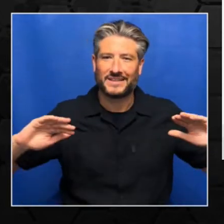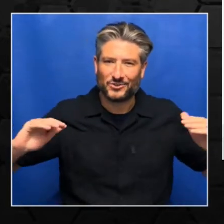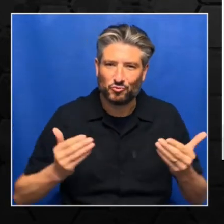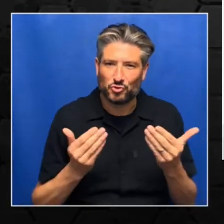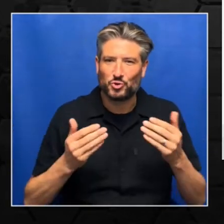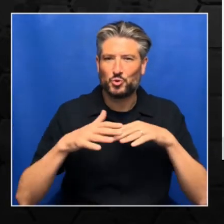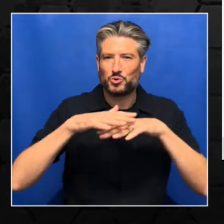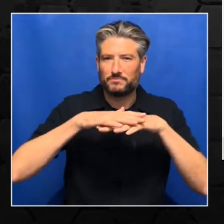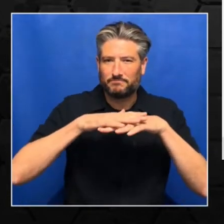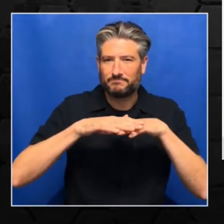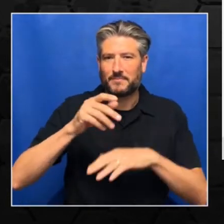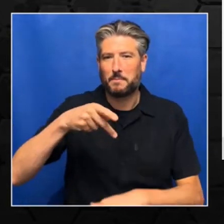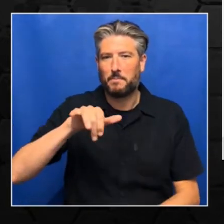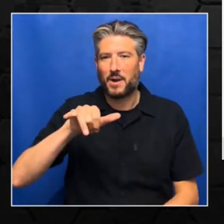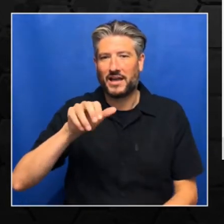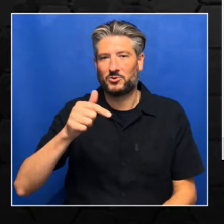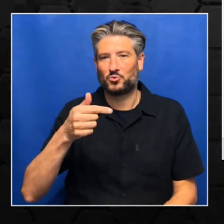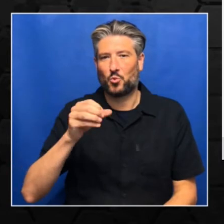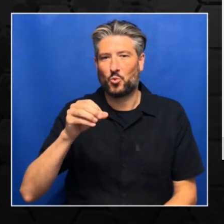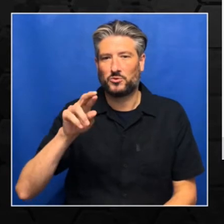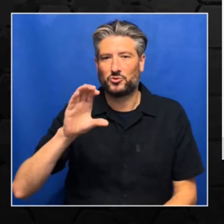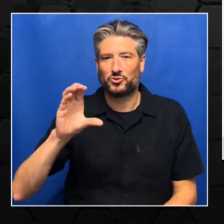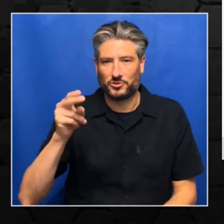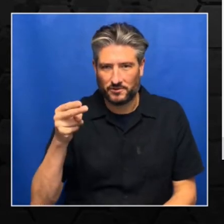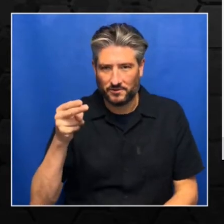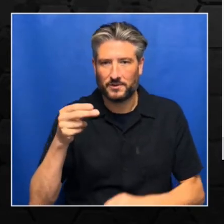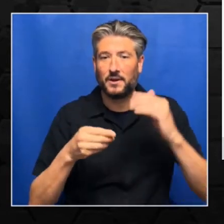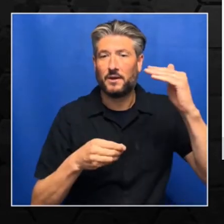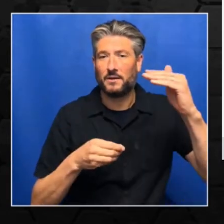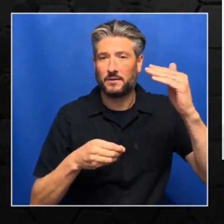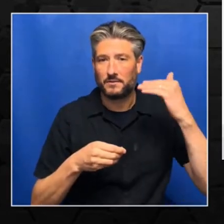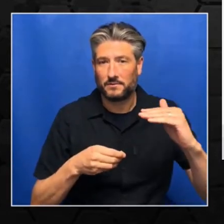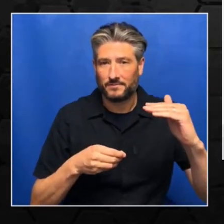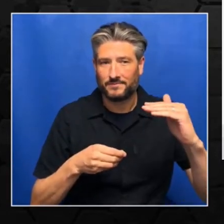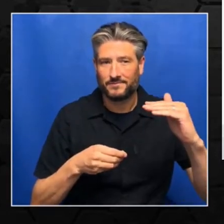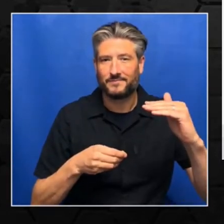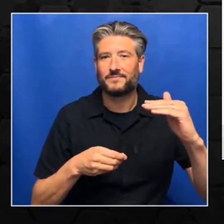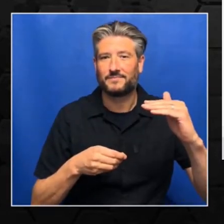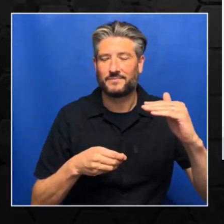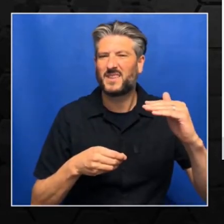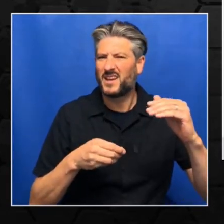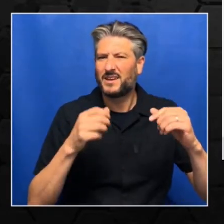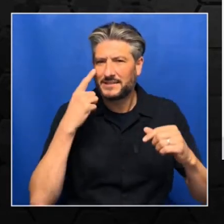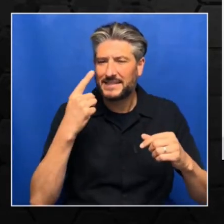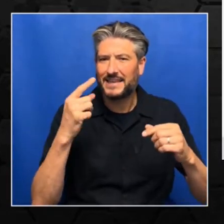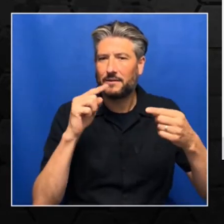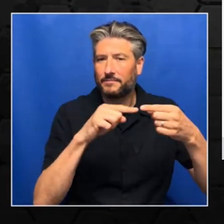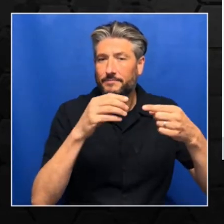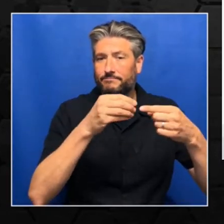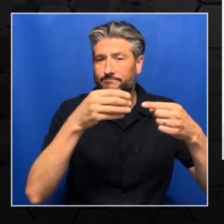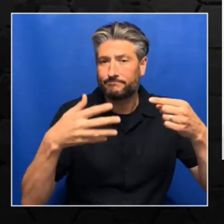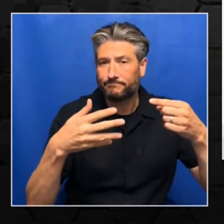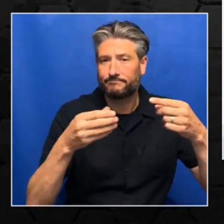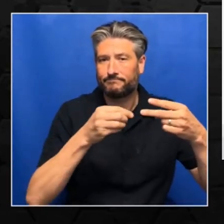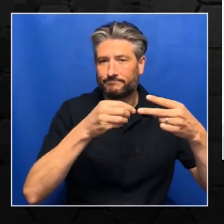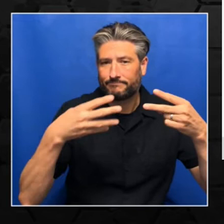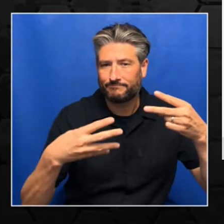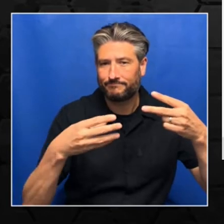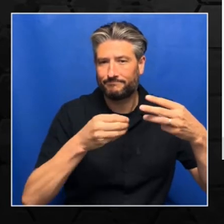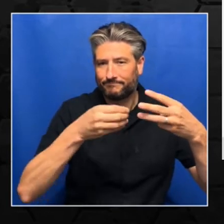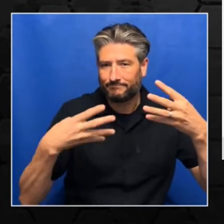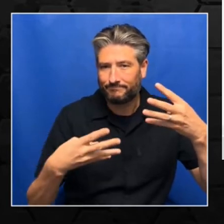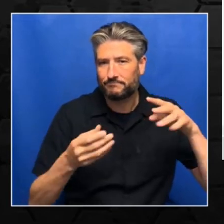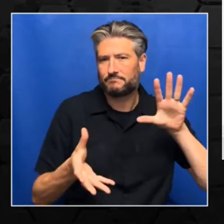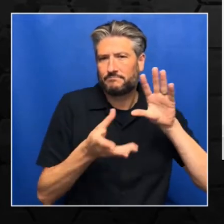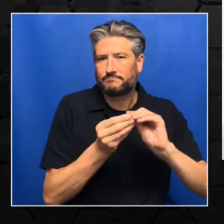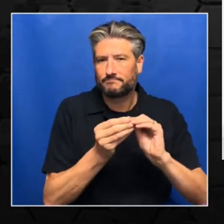contains 10 units. But then you can exclude the introduction and summary. So it will be eight units. So I'll just show